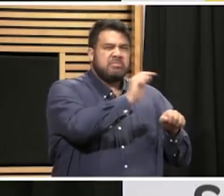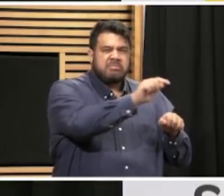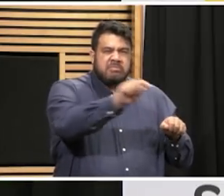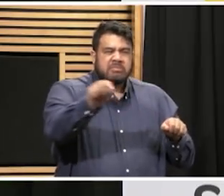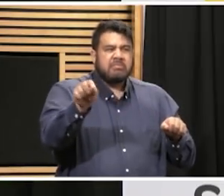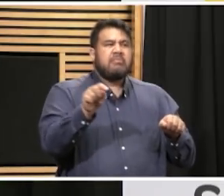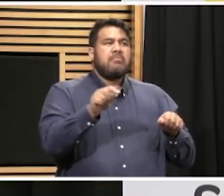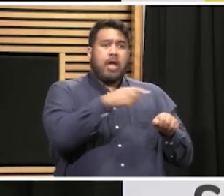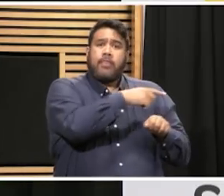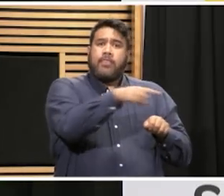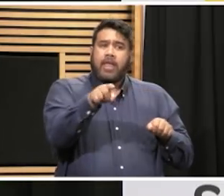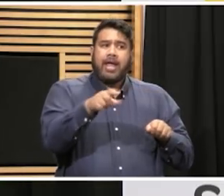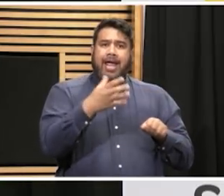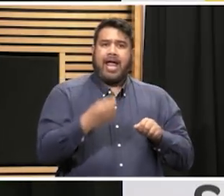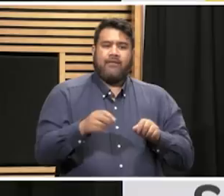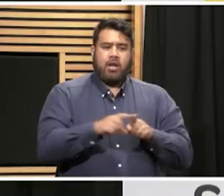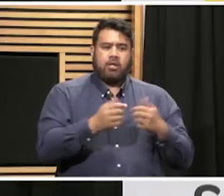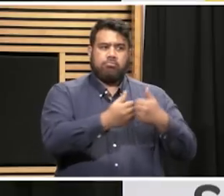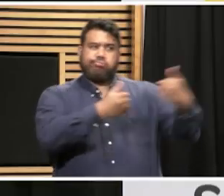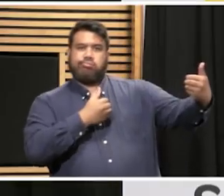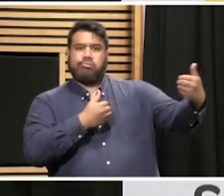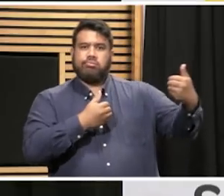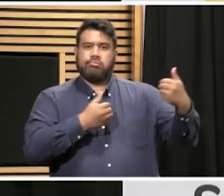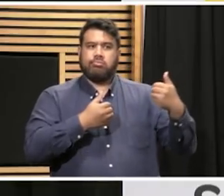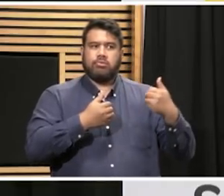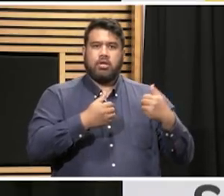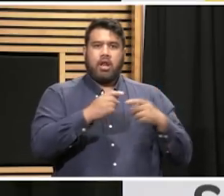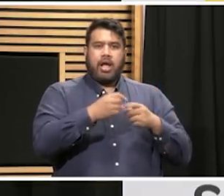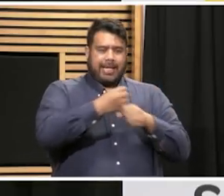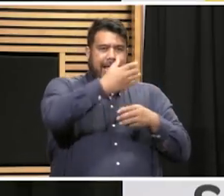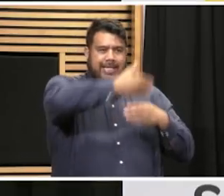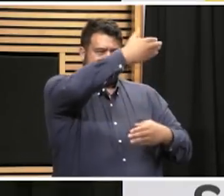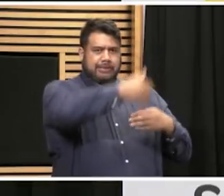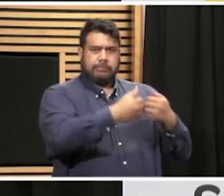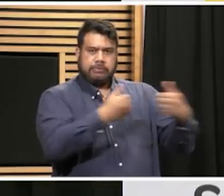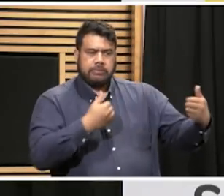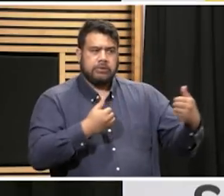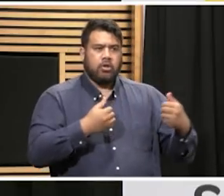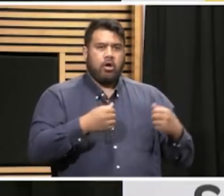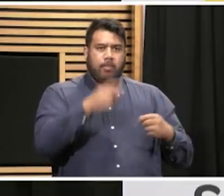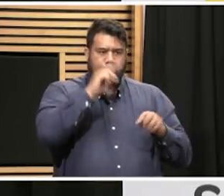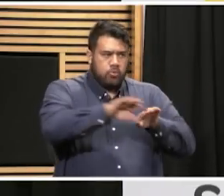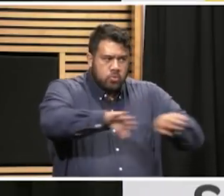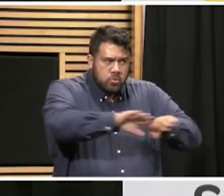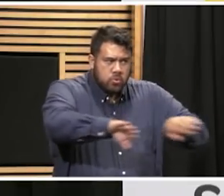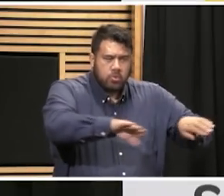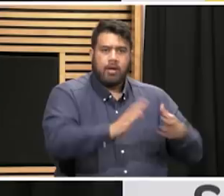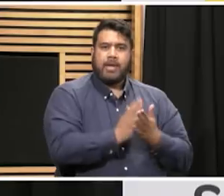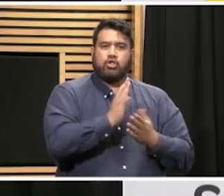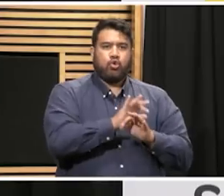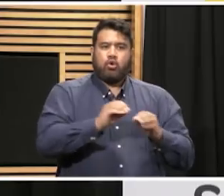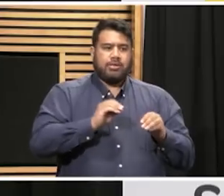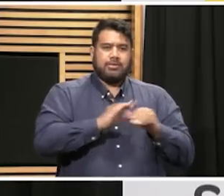they have put in distancing measures to make sure that social distancing is maintained.